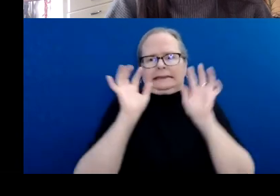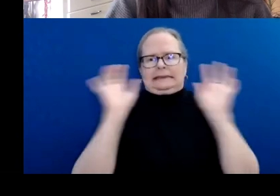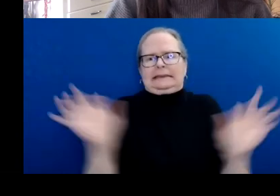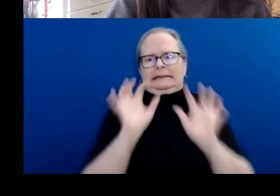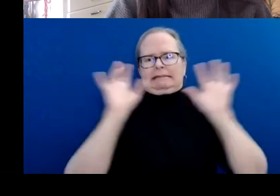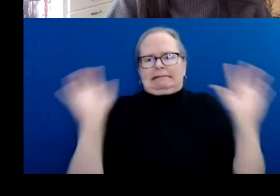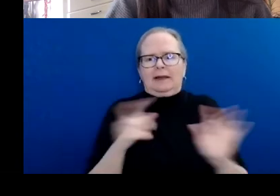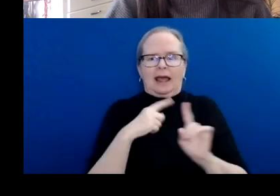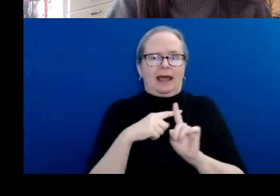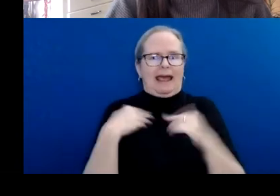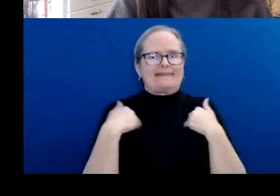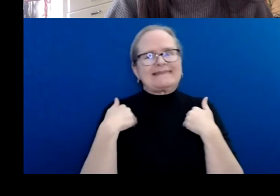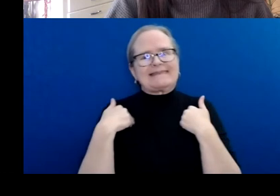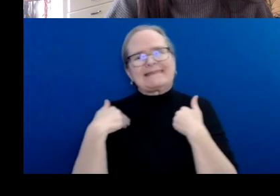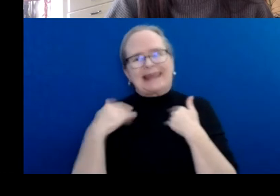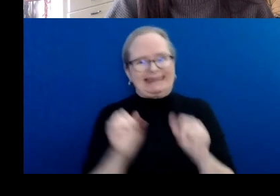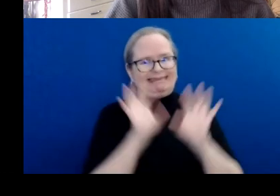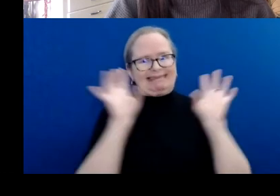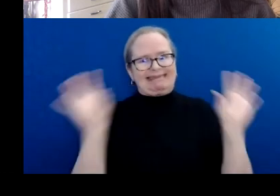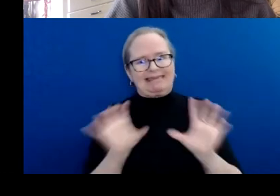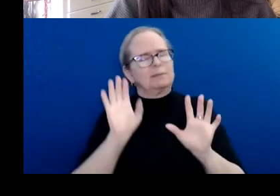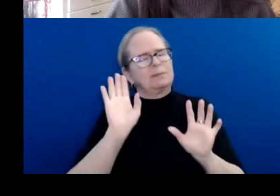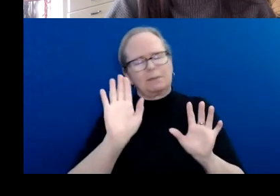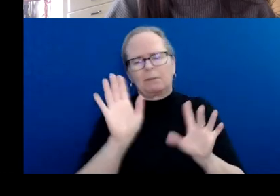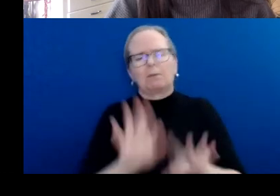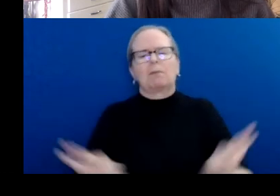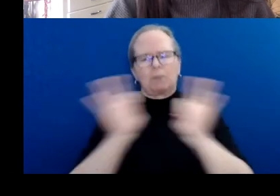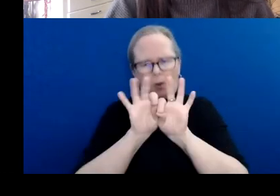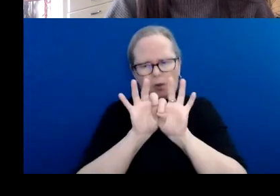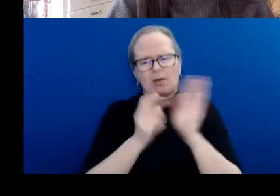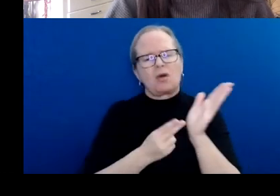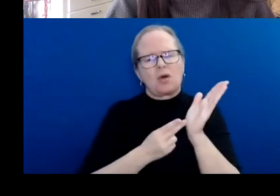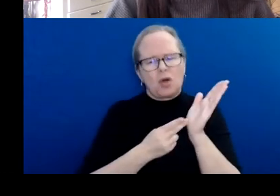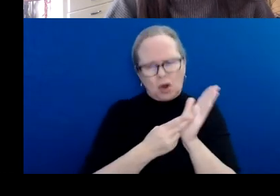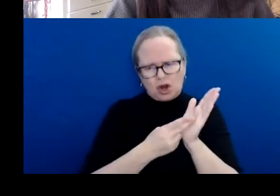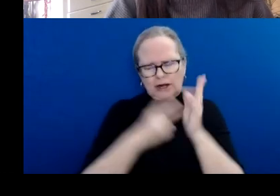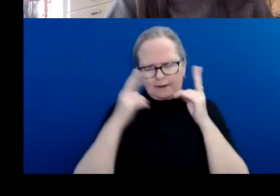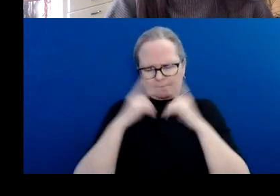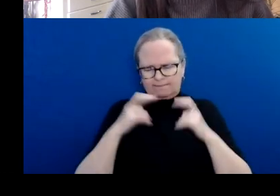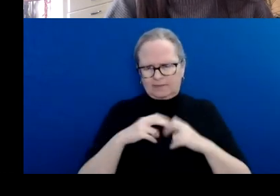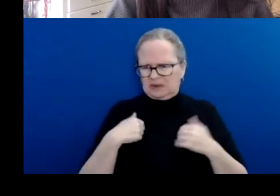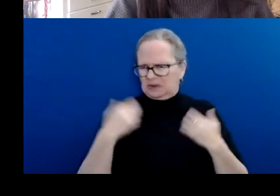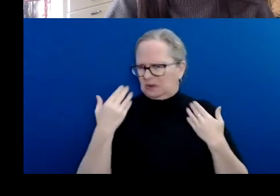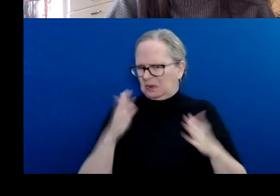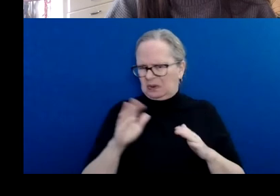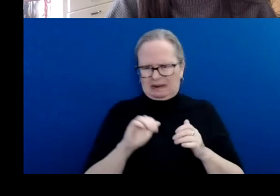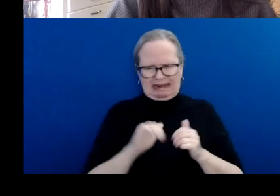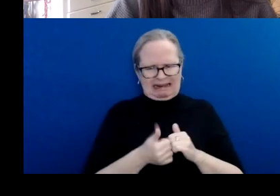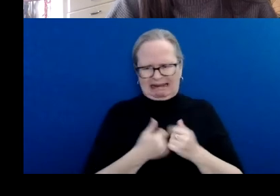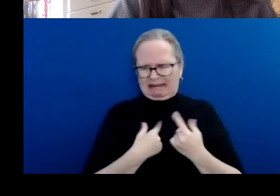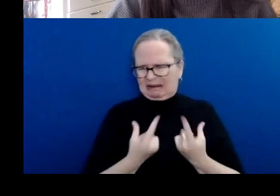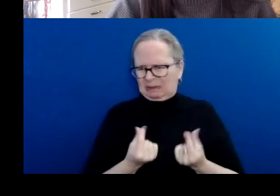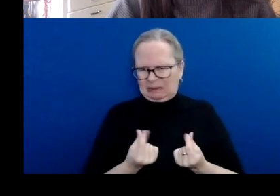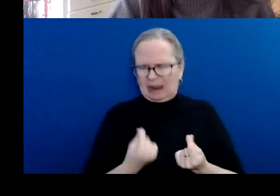how you undertake your work or challenge your own assumptions shows the committee how you are well set up to steward a